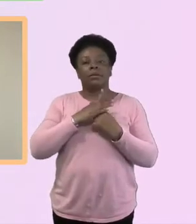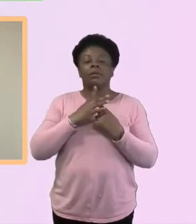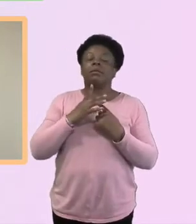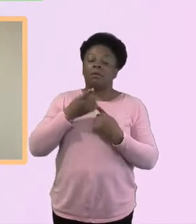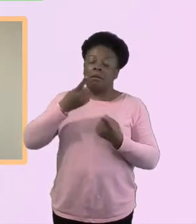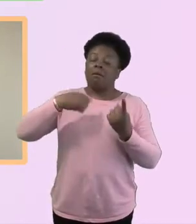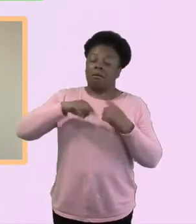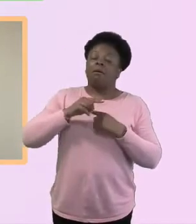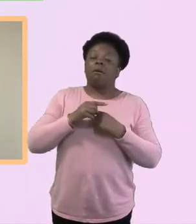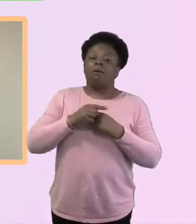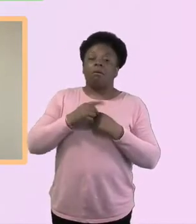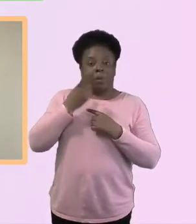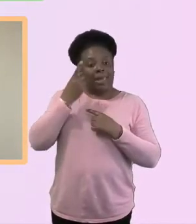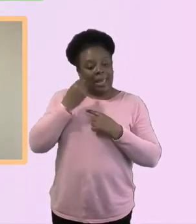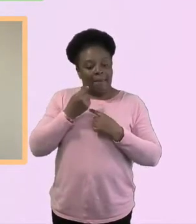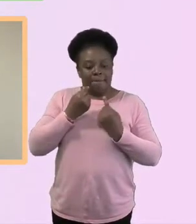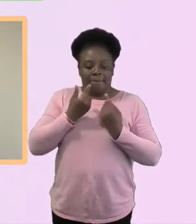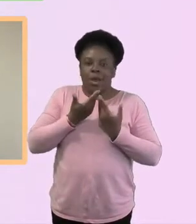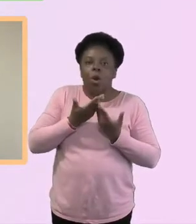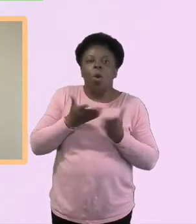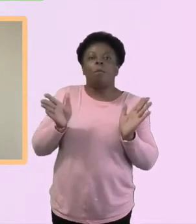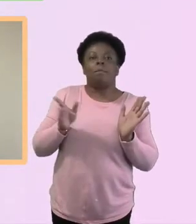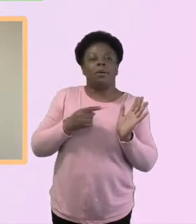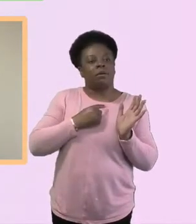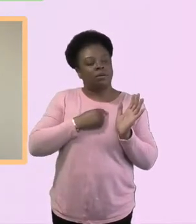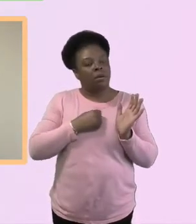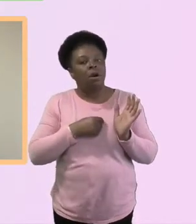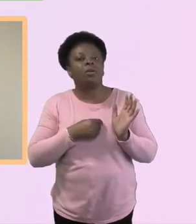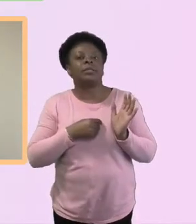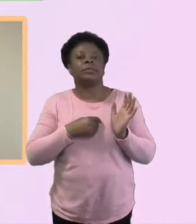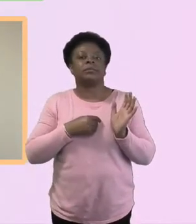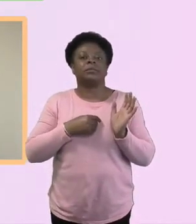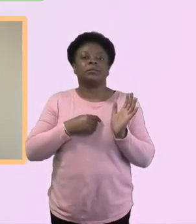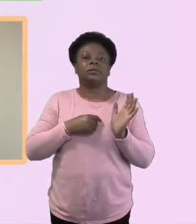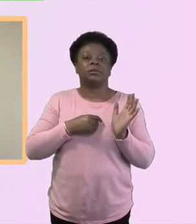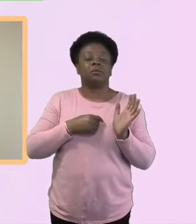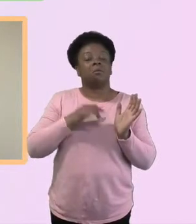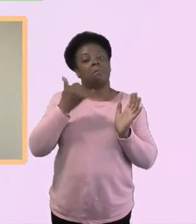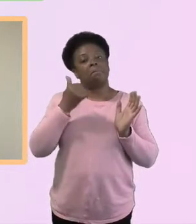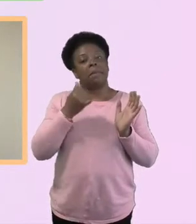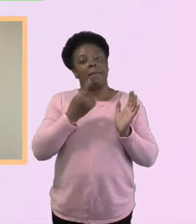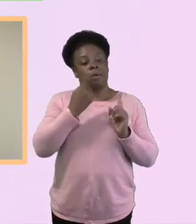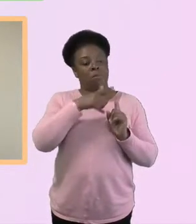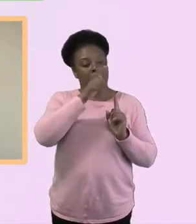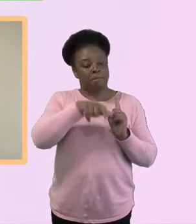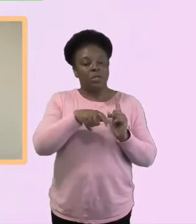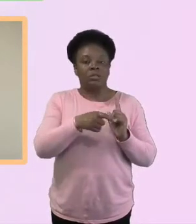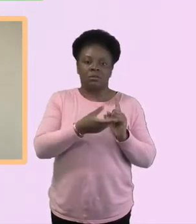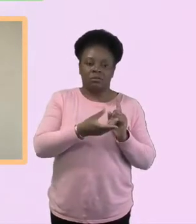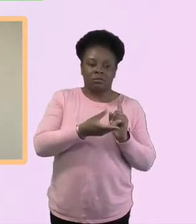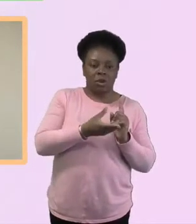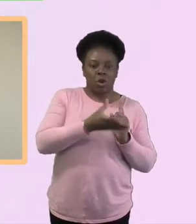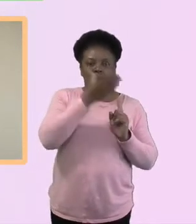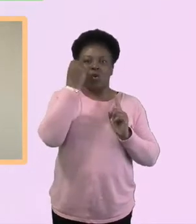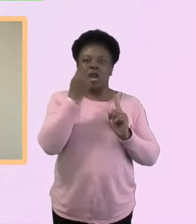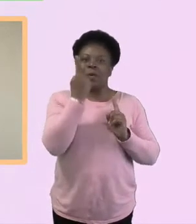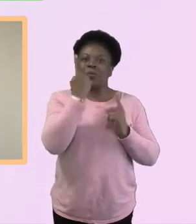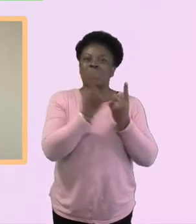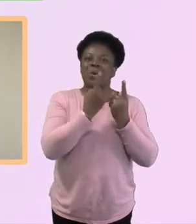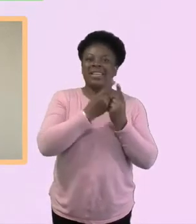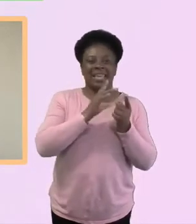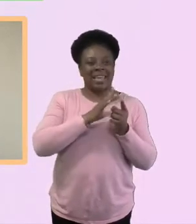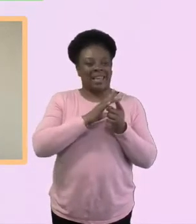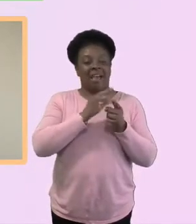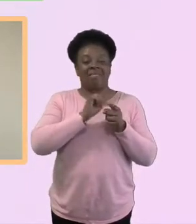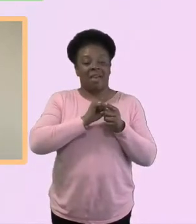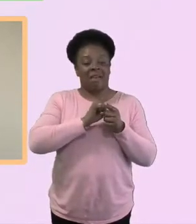but the thing of, well, actually that doesn't necessarily mean that because they came one week to something, you're going to see them the next week in the same place at the same time,